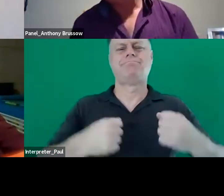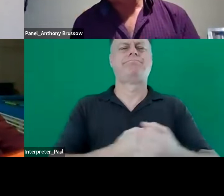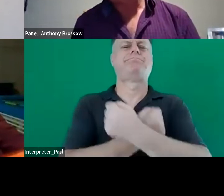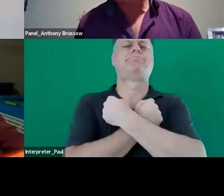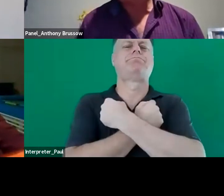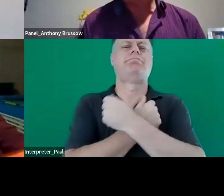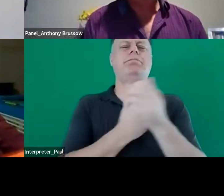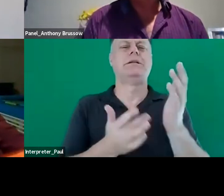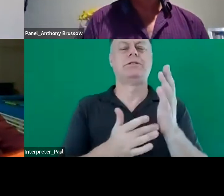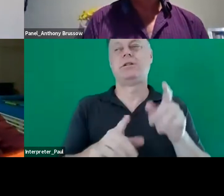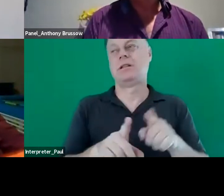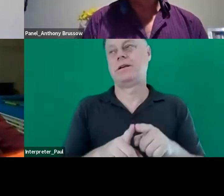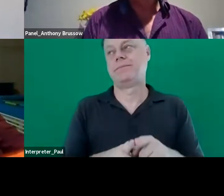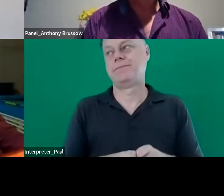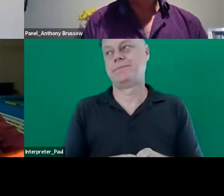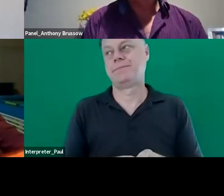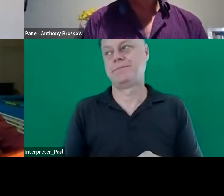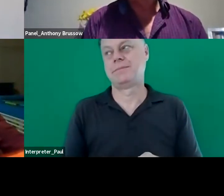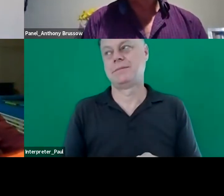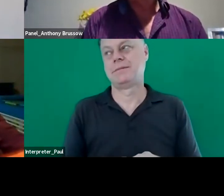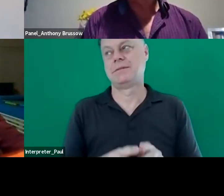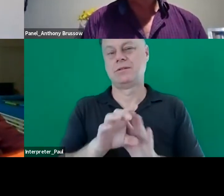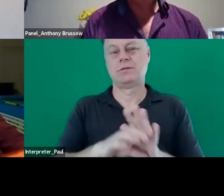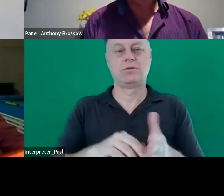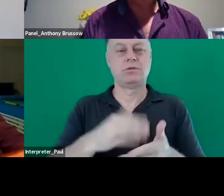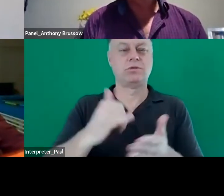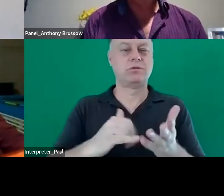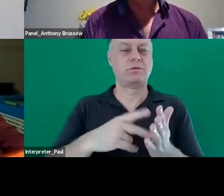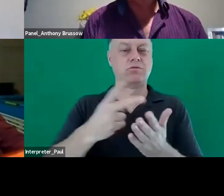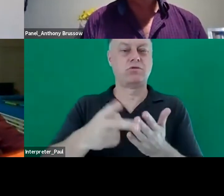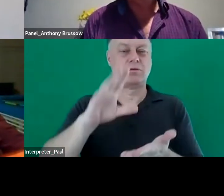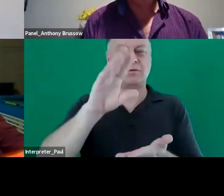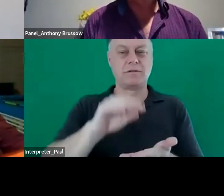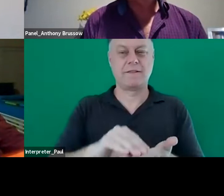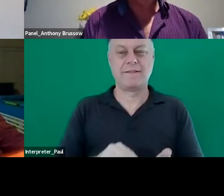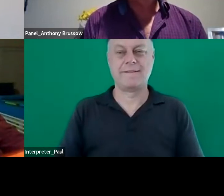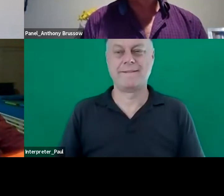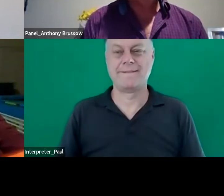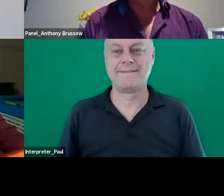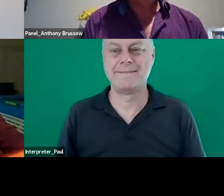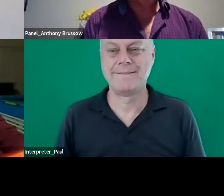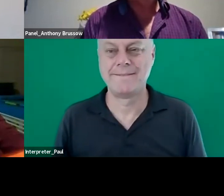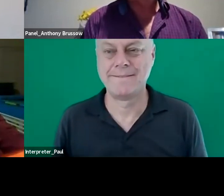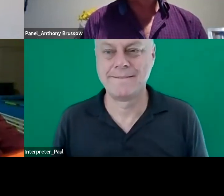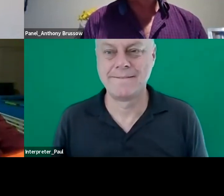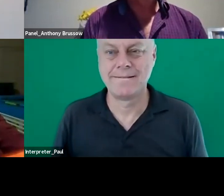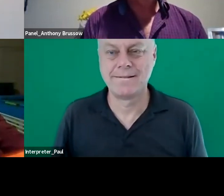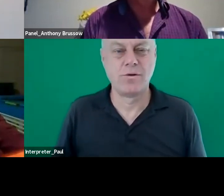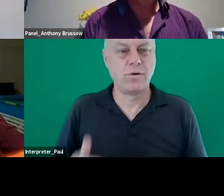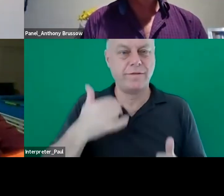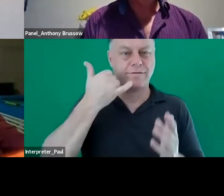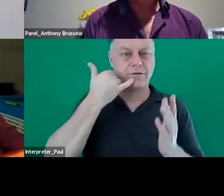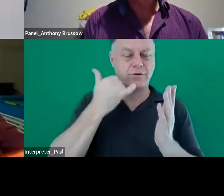um just what we can get the software onto our computers or actually use on our phones and